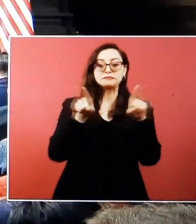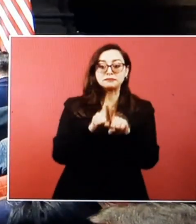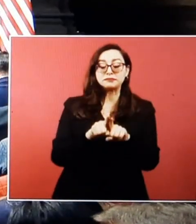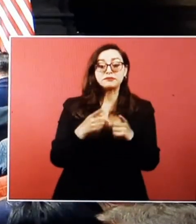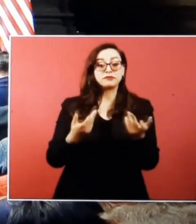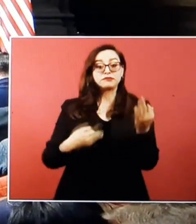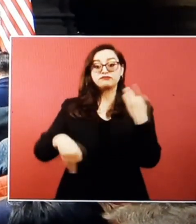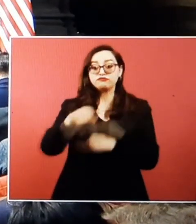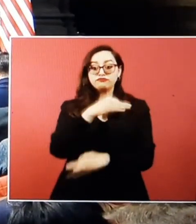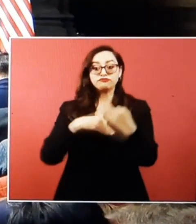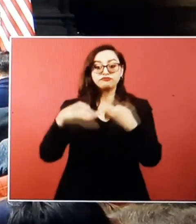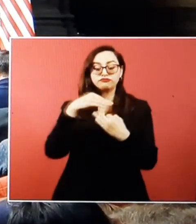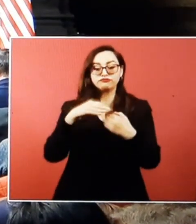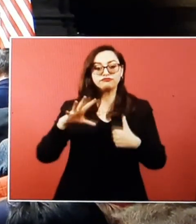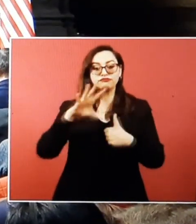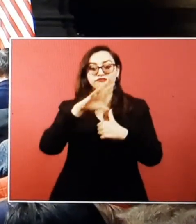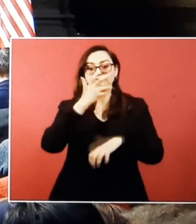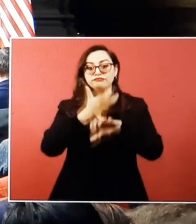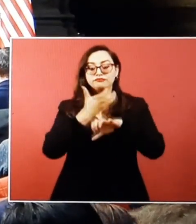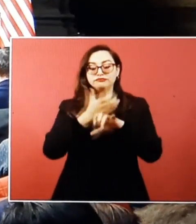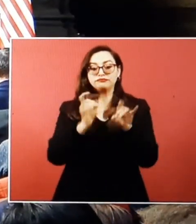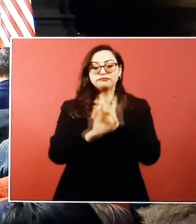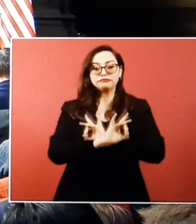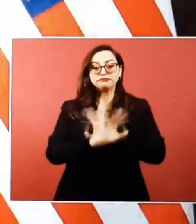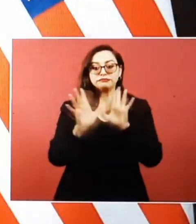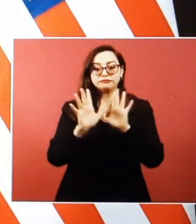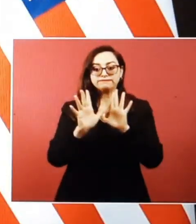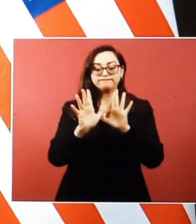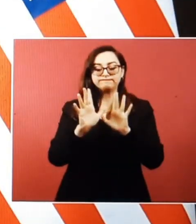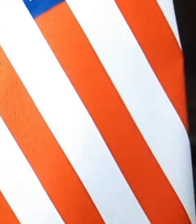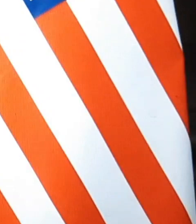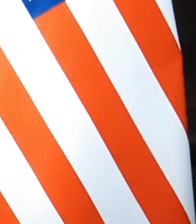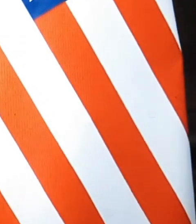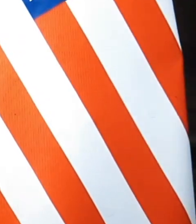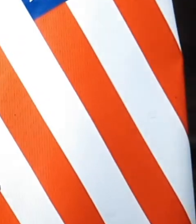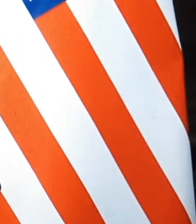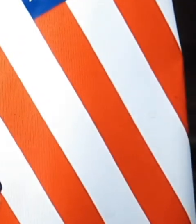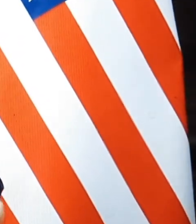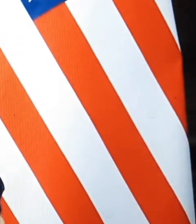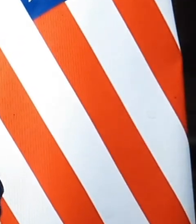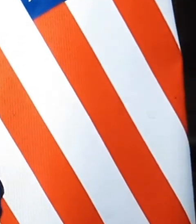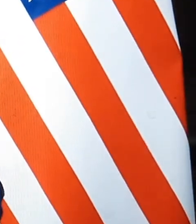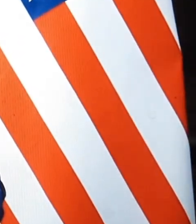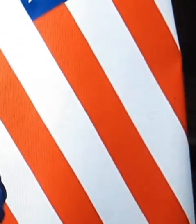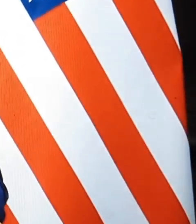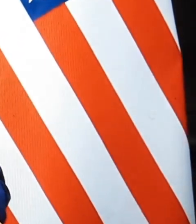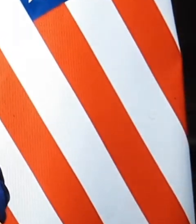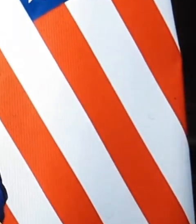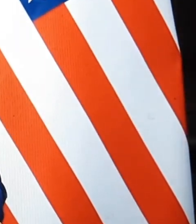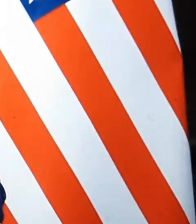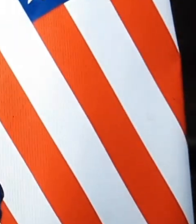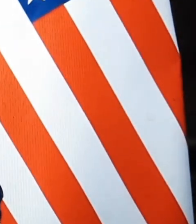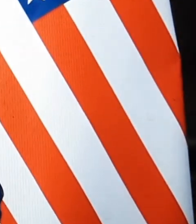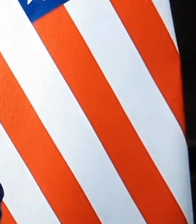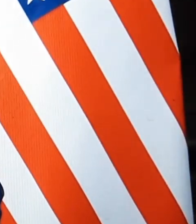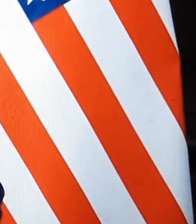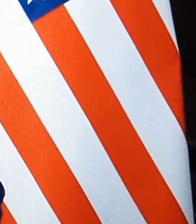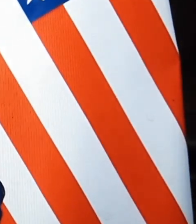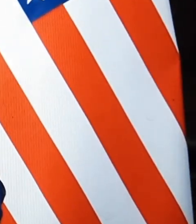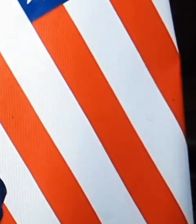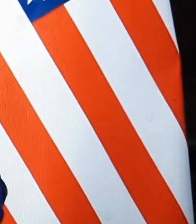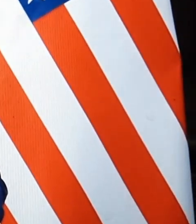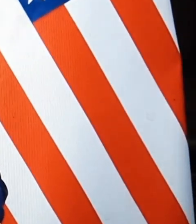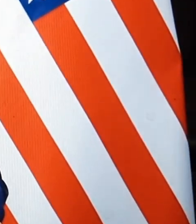greater than any time in history. And at the North America Summit leader hosted in Washington in 2021,